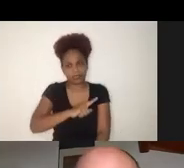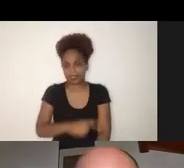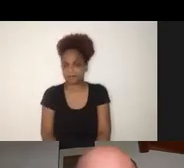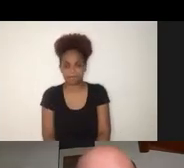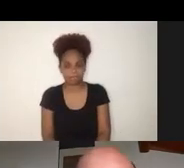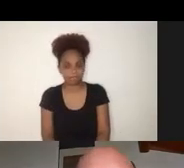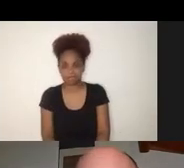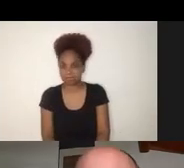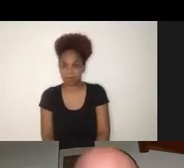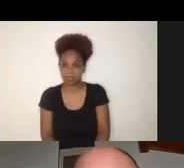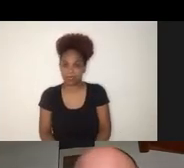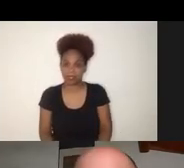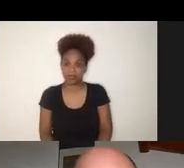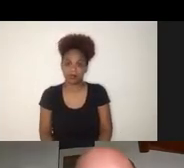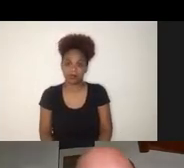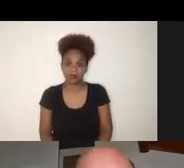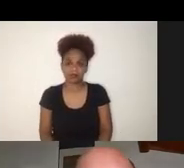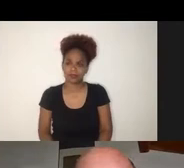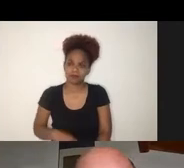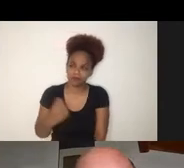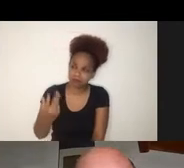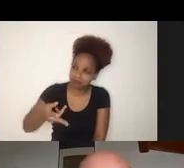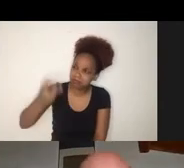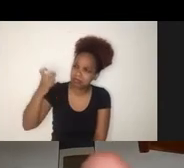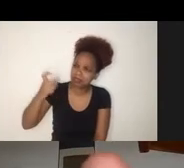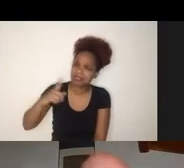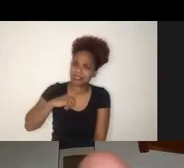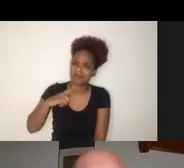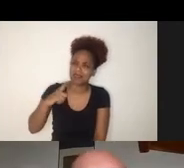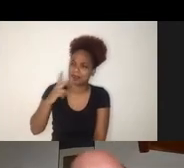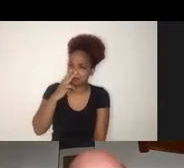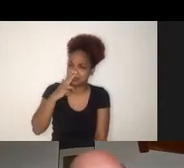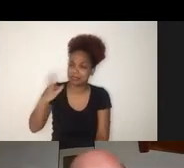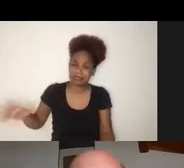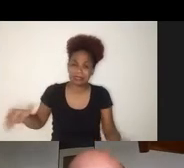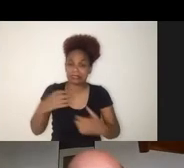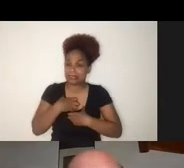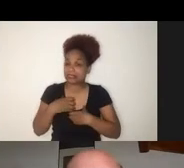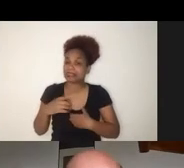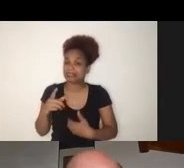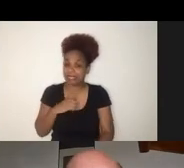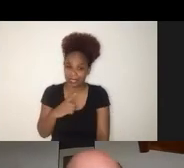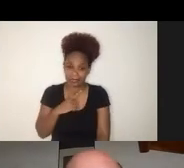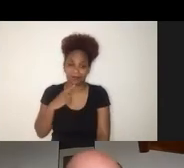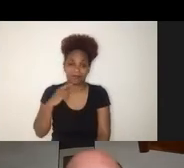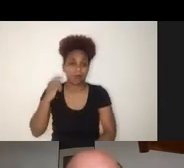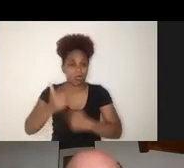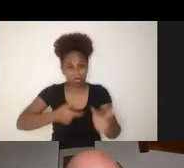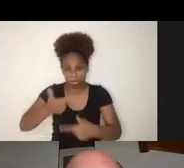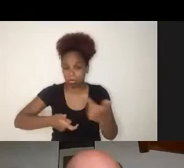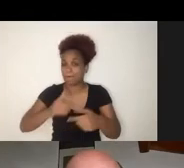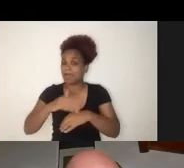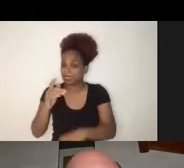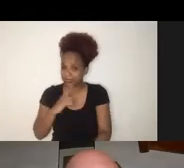learners for students is even more dramatic. The resources for teachers